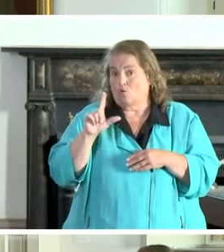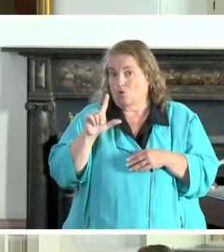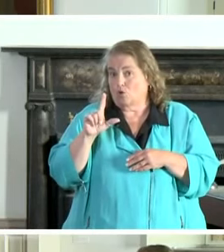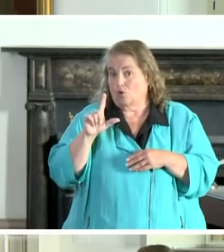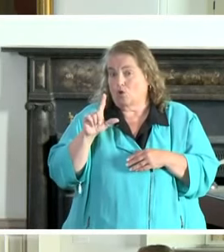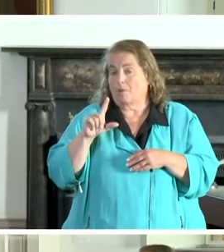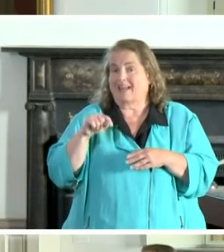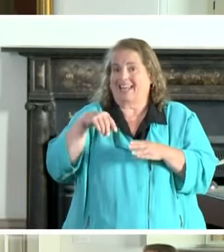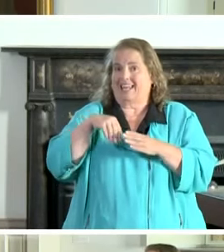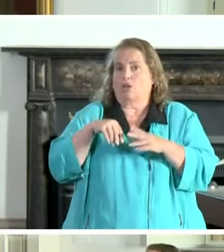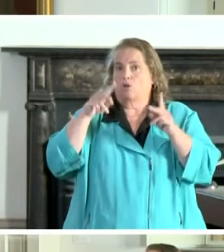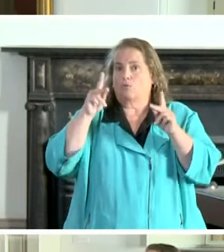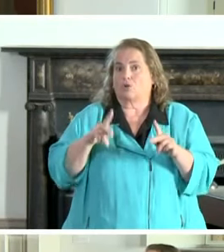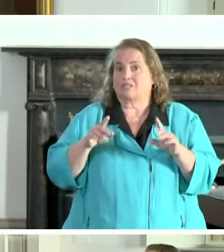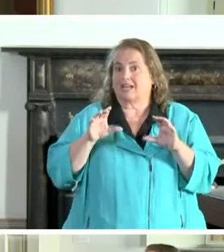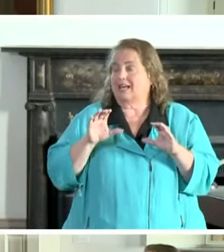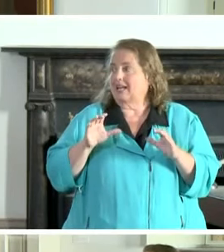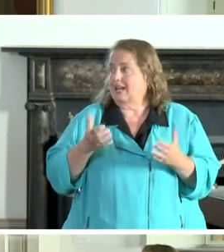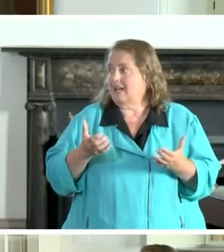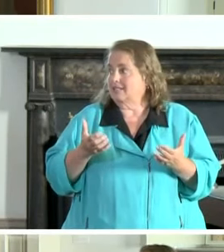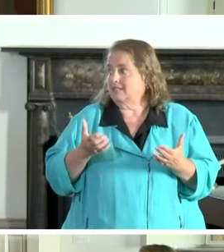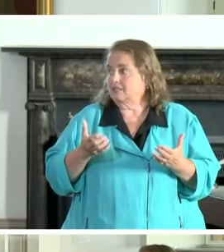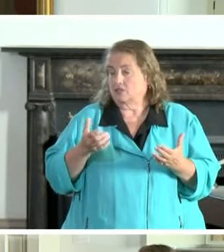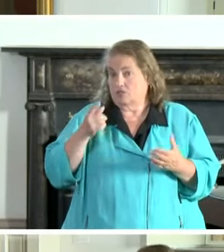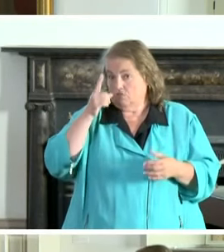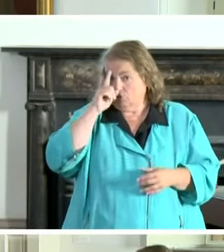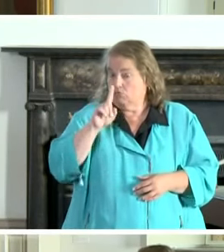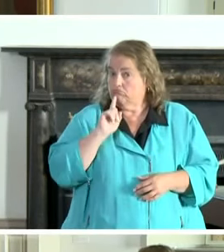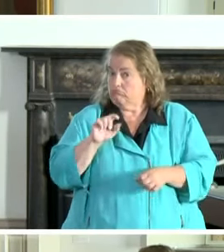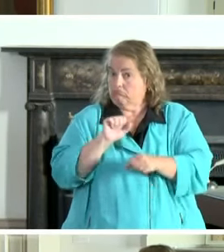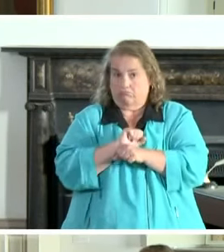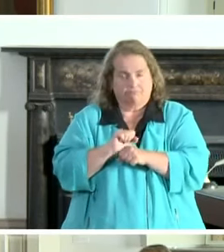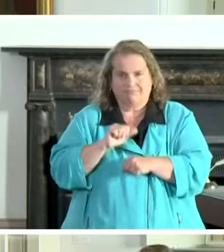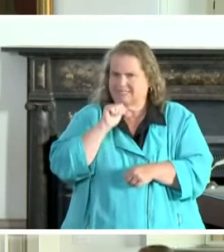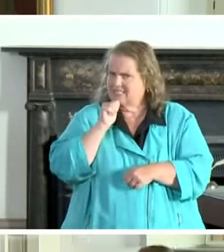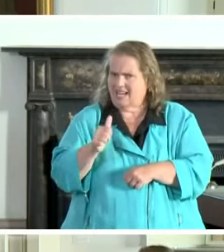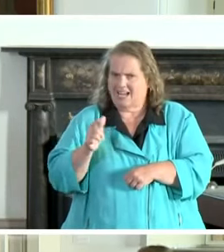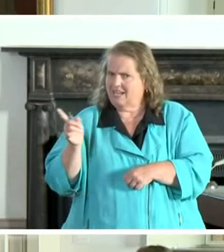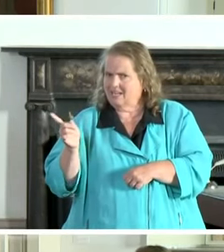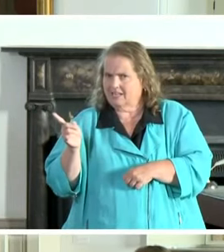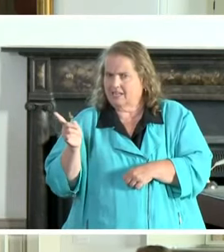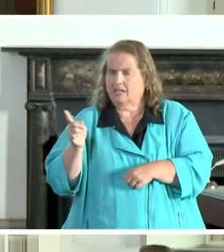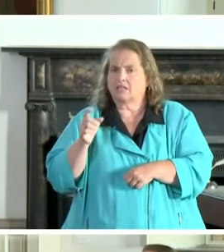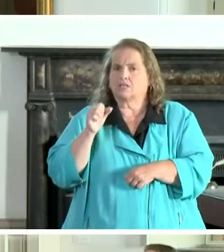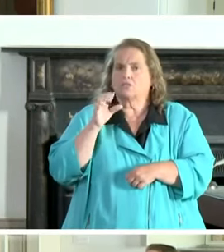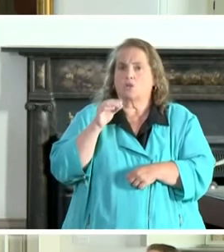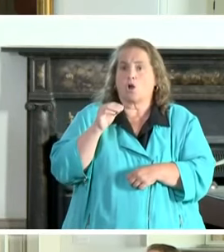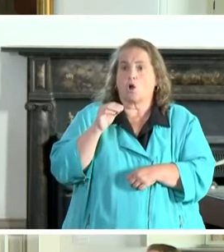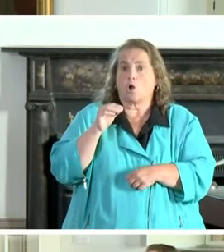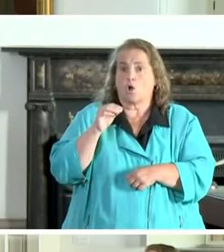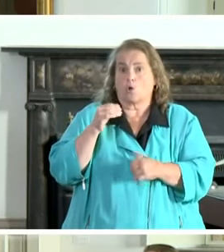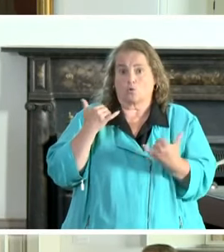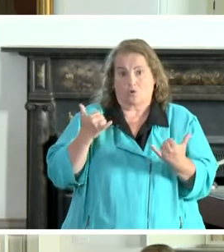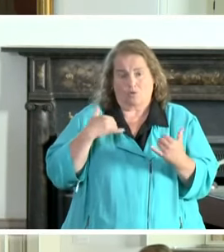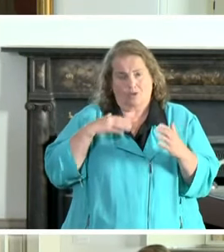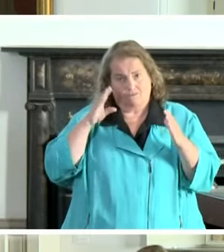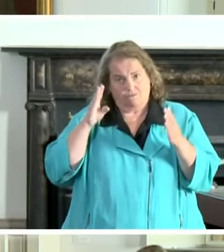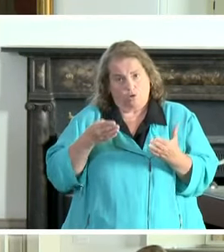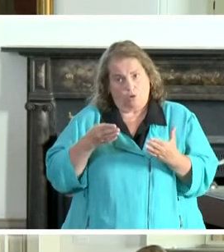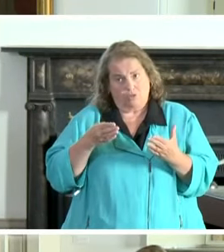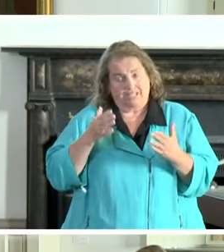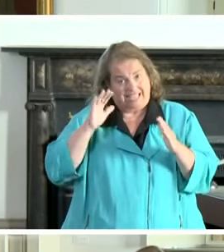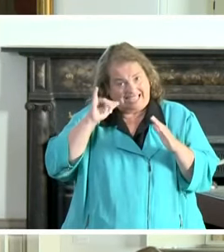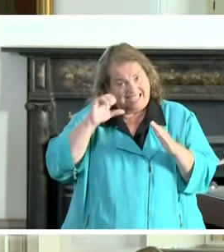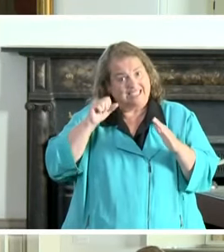the in-person classes, it's not important for our conclusion at this point. But based on the fact that that's what we focus on today, is the